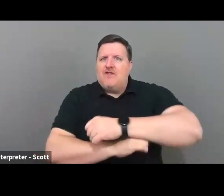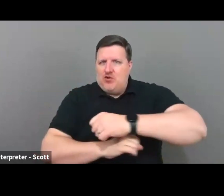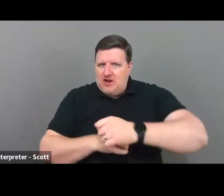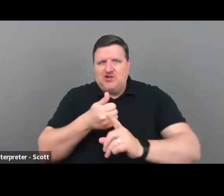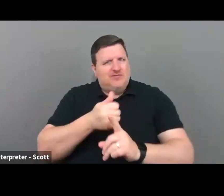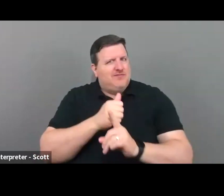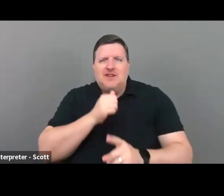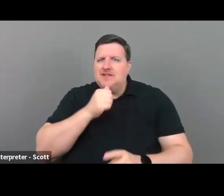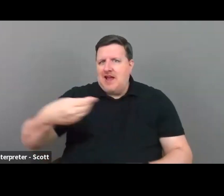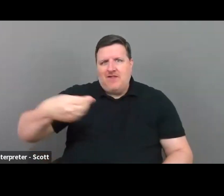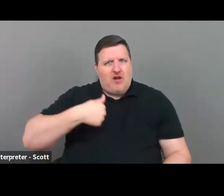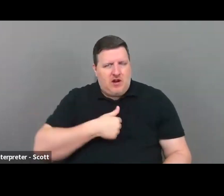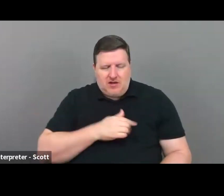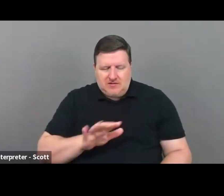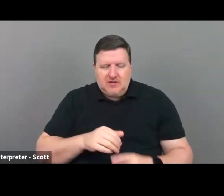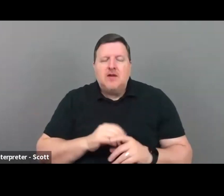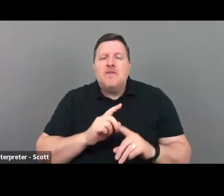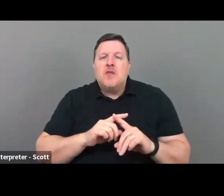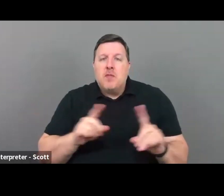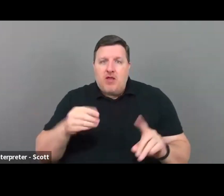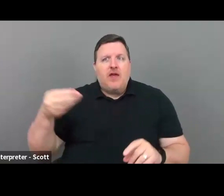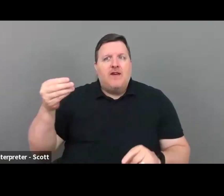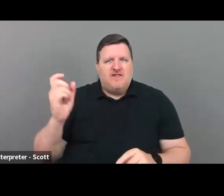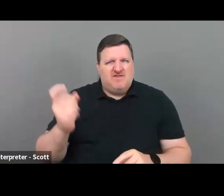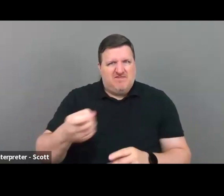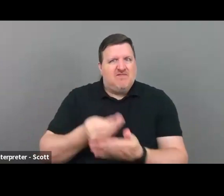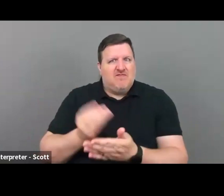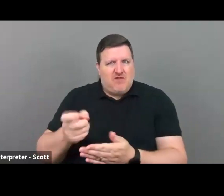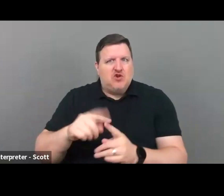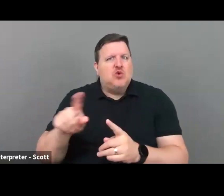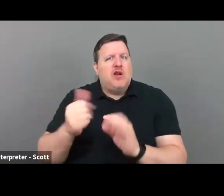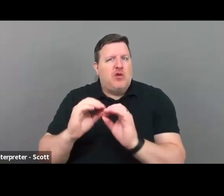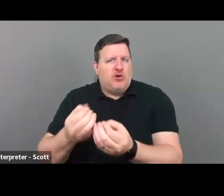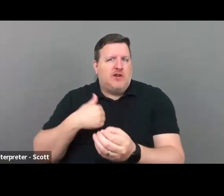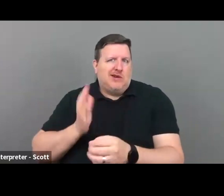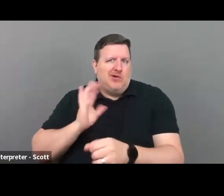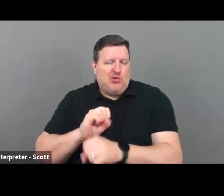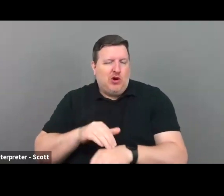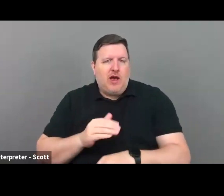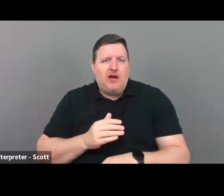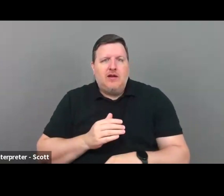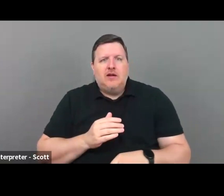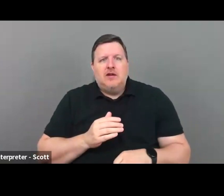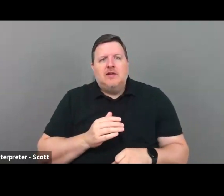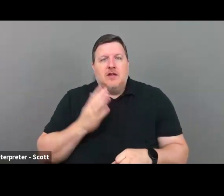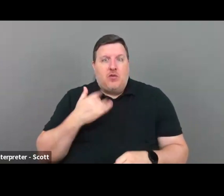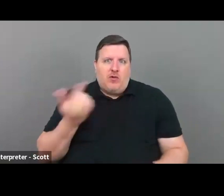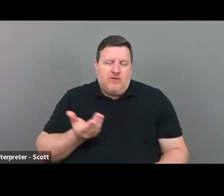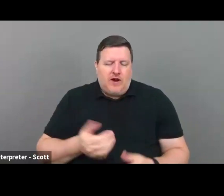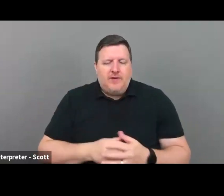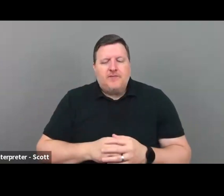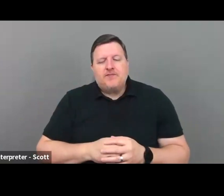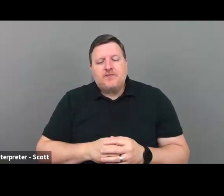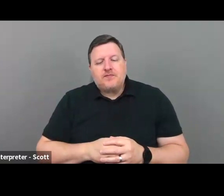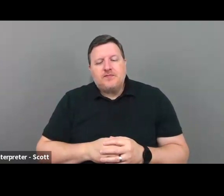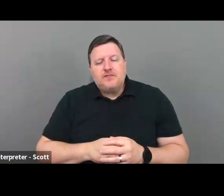not fund us, but they fund another organization that I worked at. And, um, which is why I got invited and,